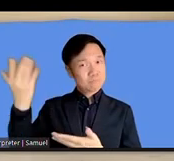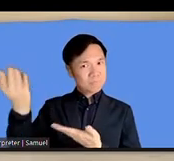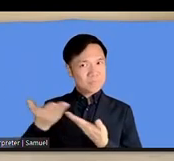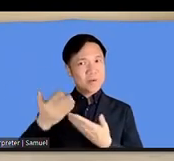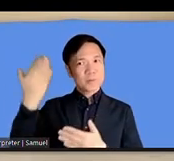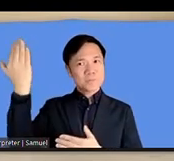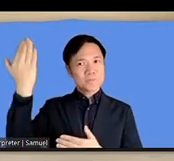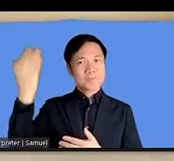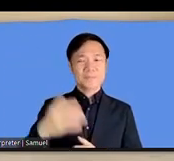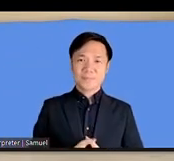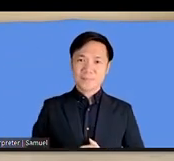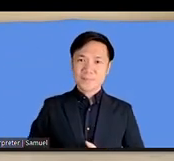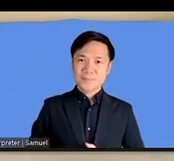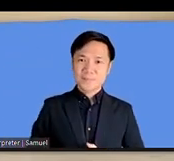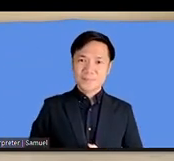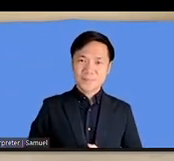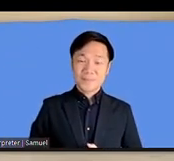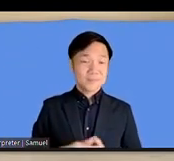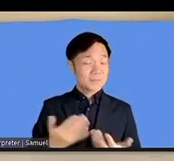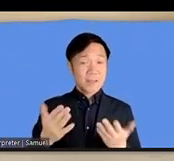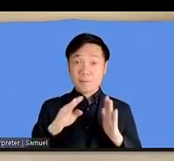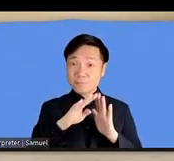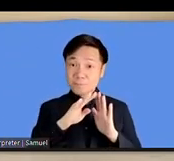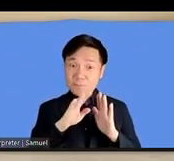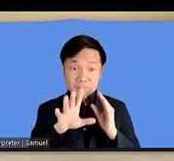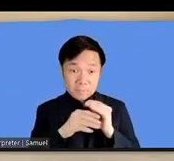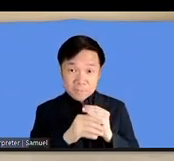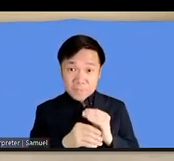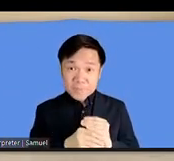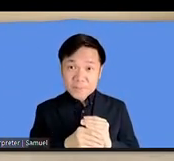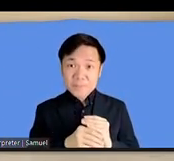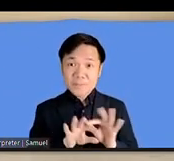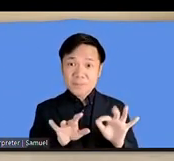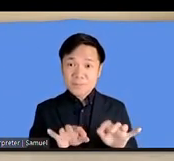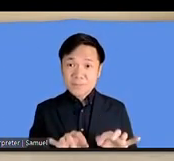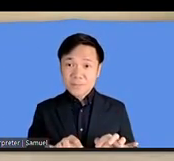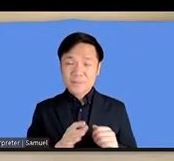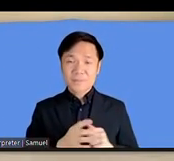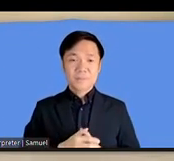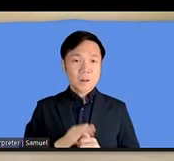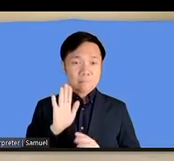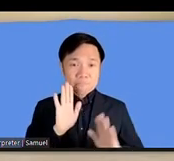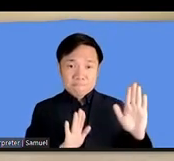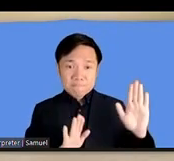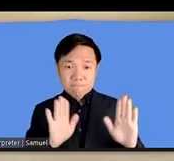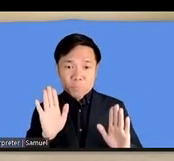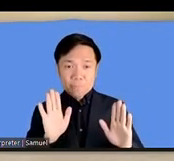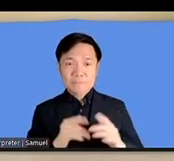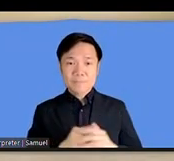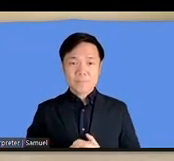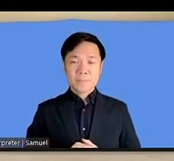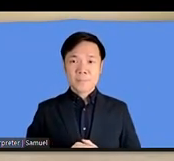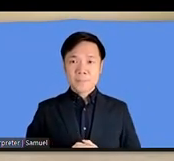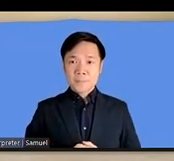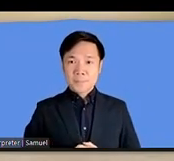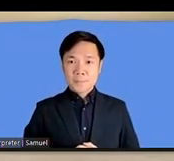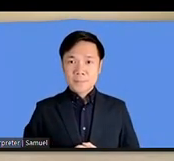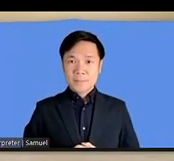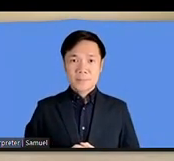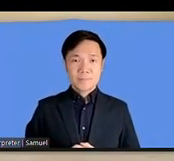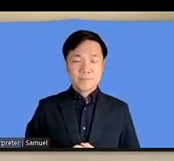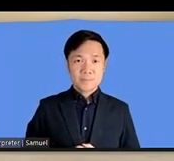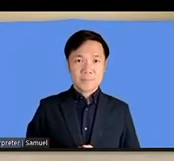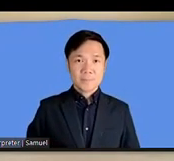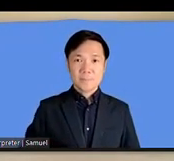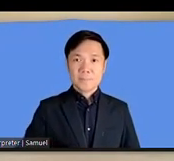any other comments online, Deidre? Or any person, any person who wanted to take